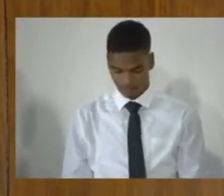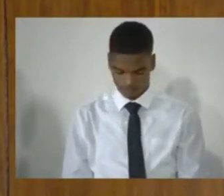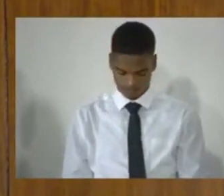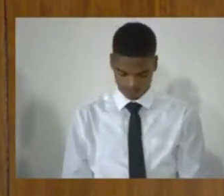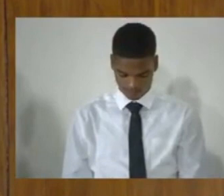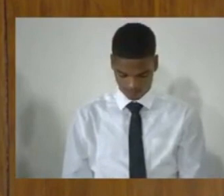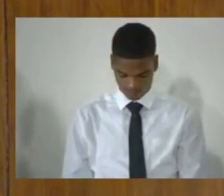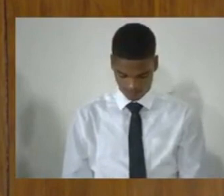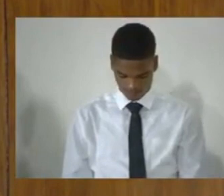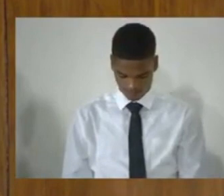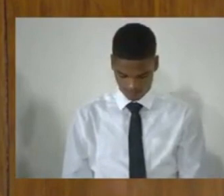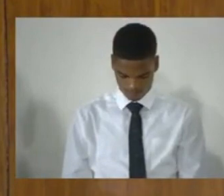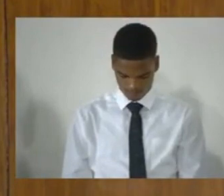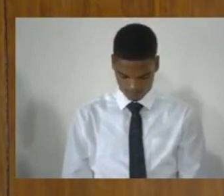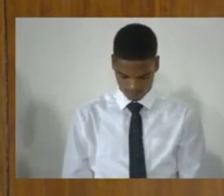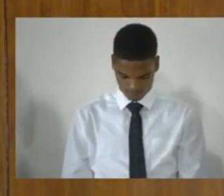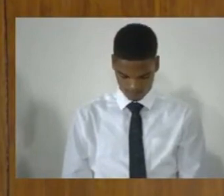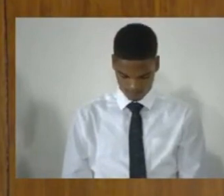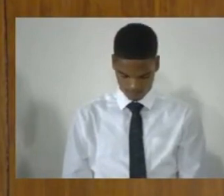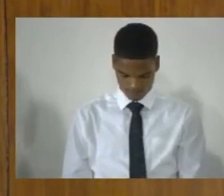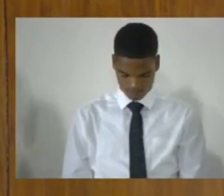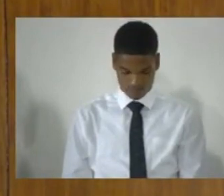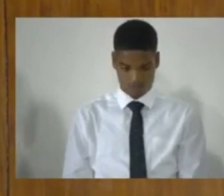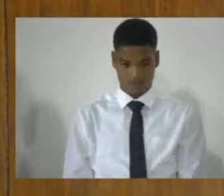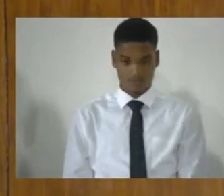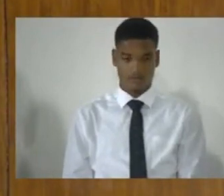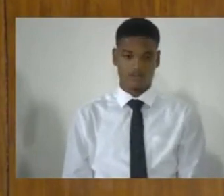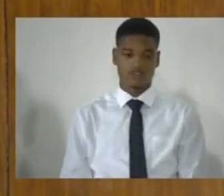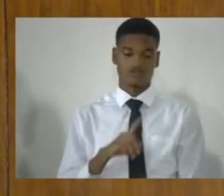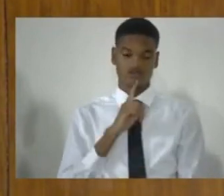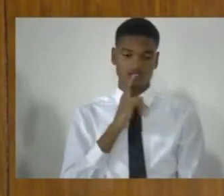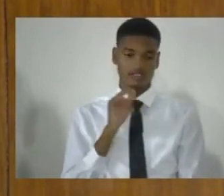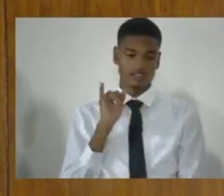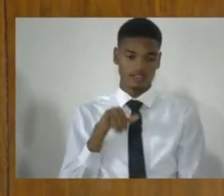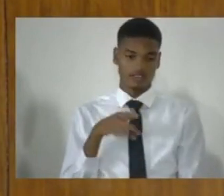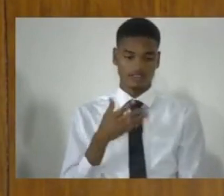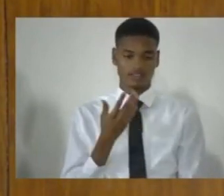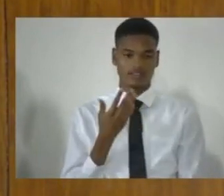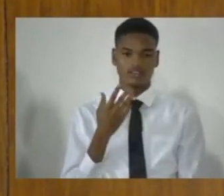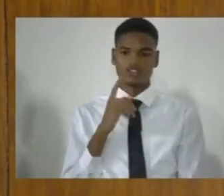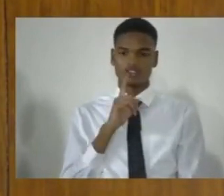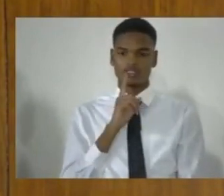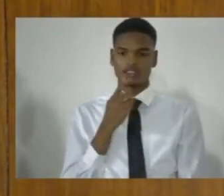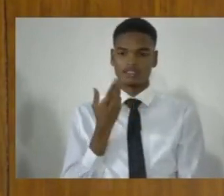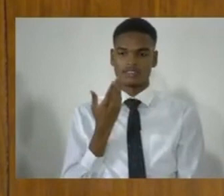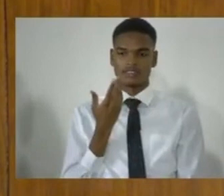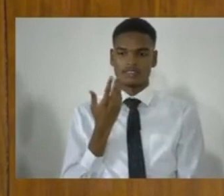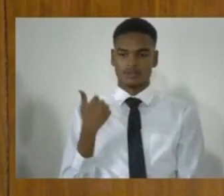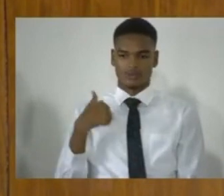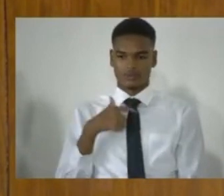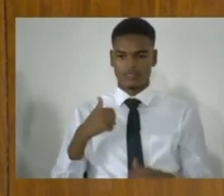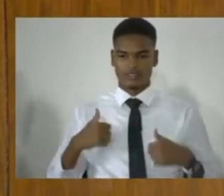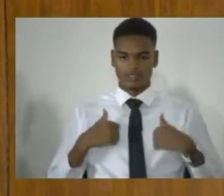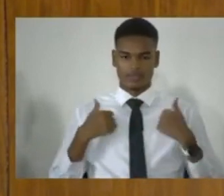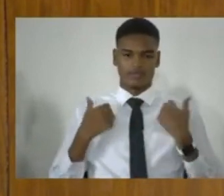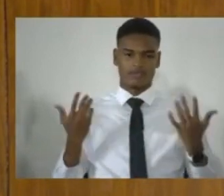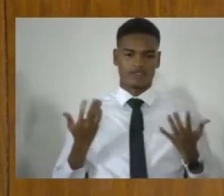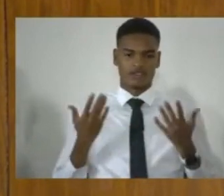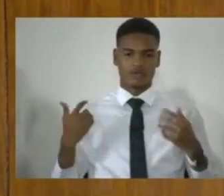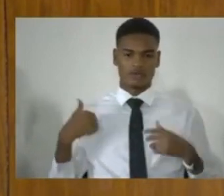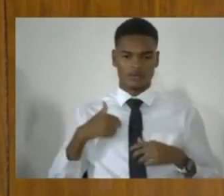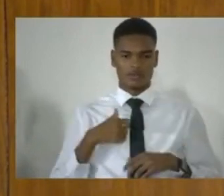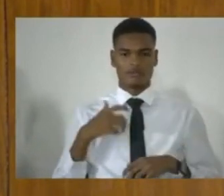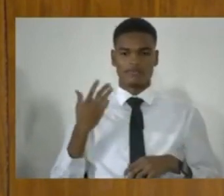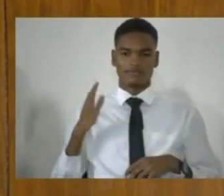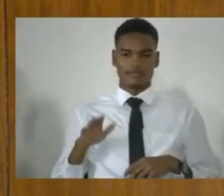This is a fundamental issue, Madam Speaker. We live in a society where, as parliamentarians, we